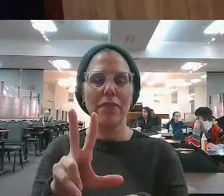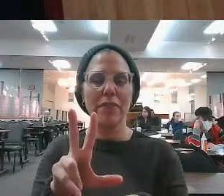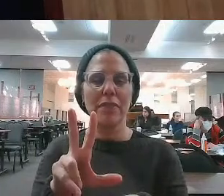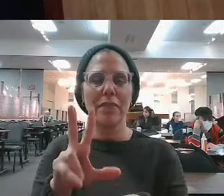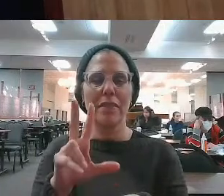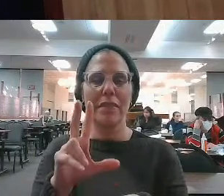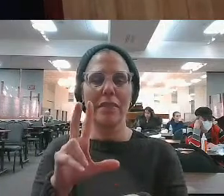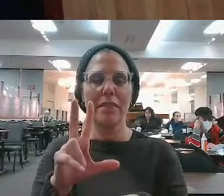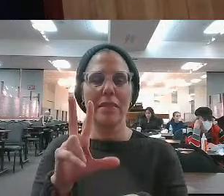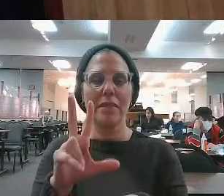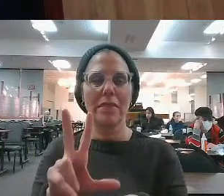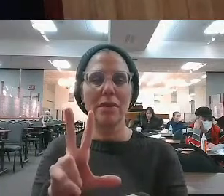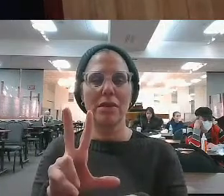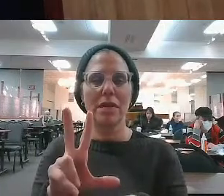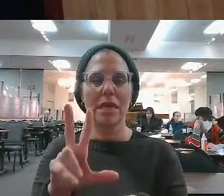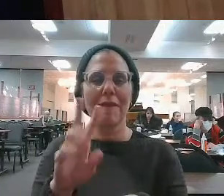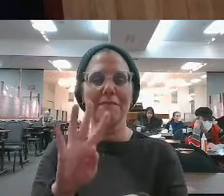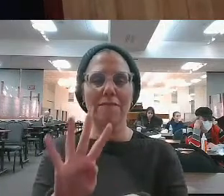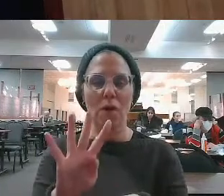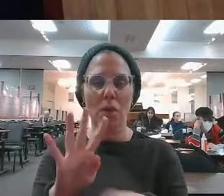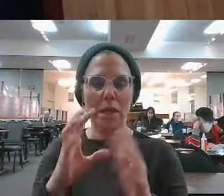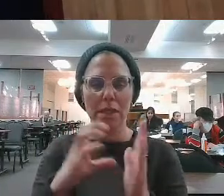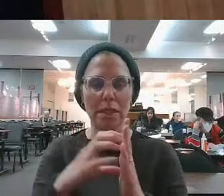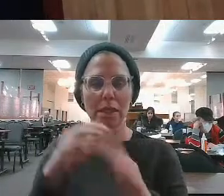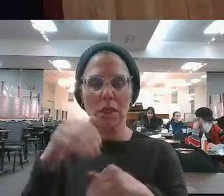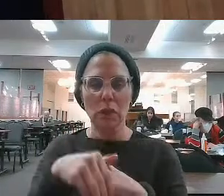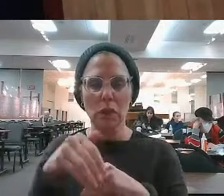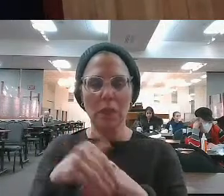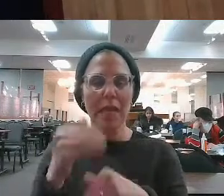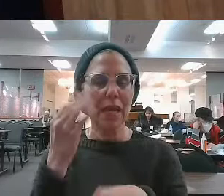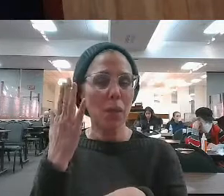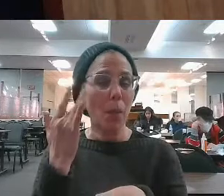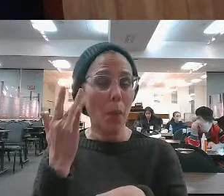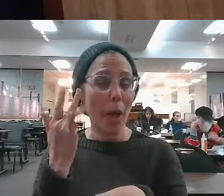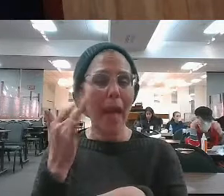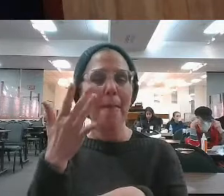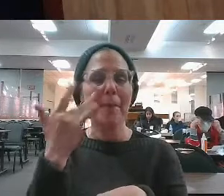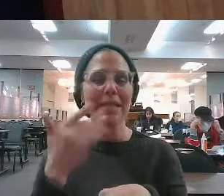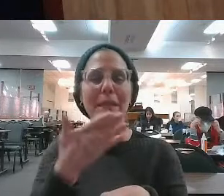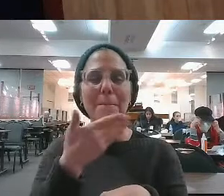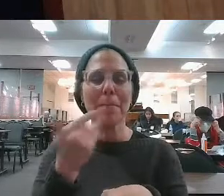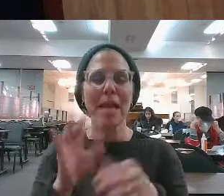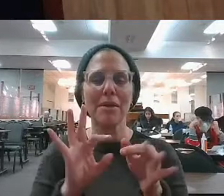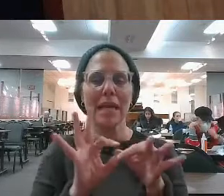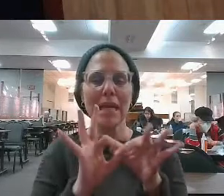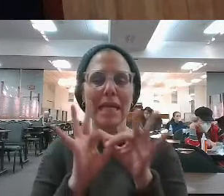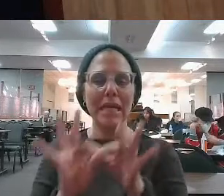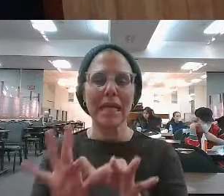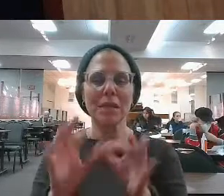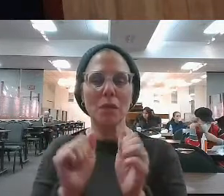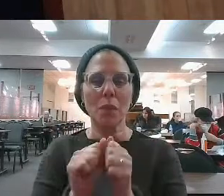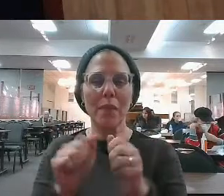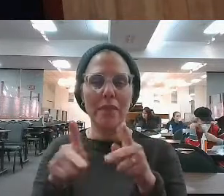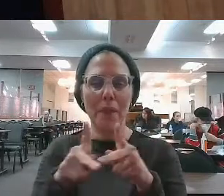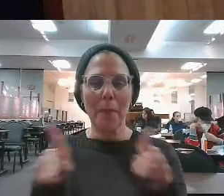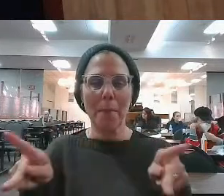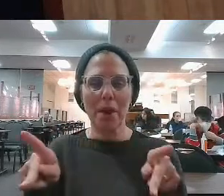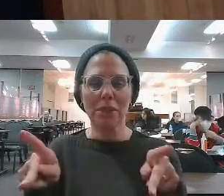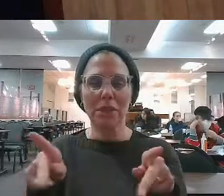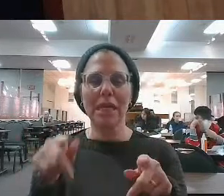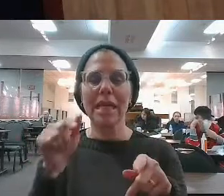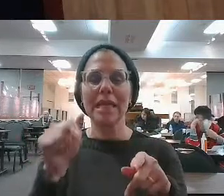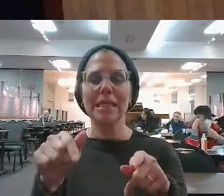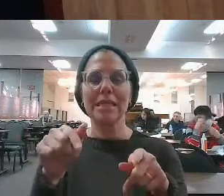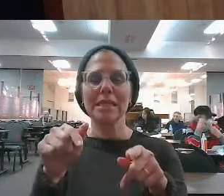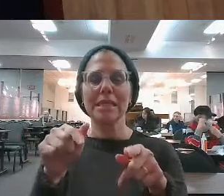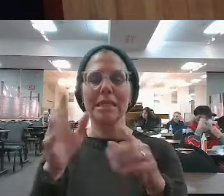resume our normal progression. So we'll again with the opening Pesukim of this week's parasha, parasha's Tetzaveh. First, our shiur tonight is dedicated